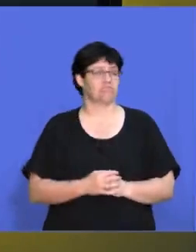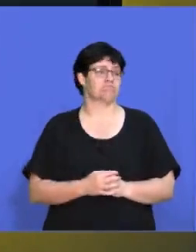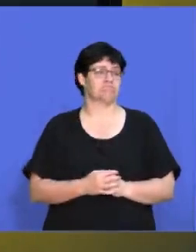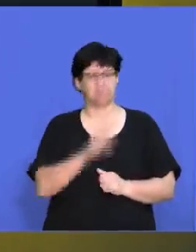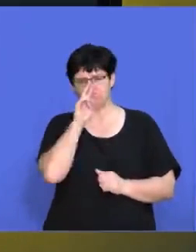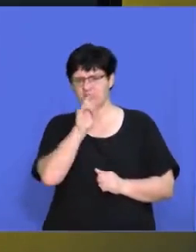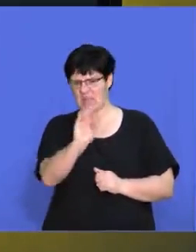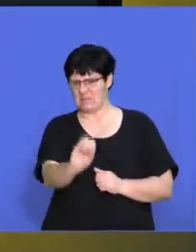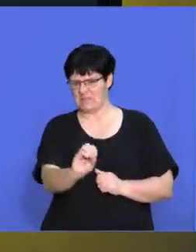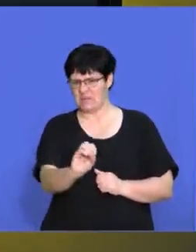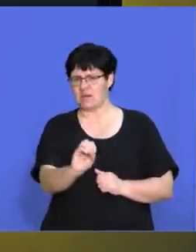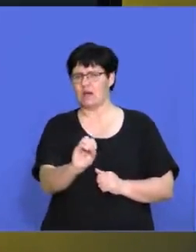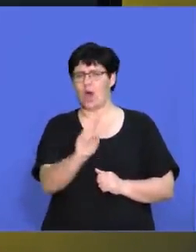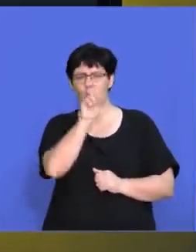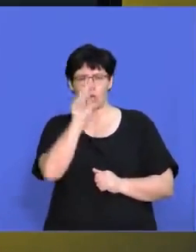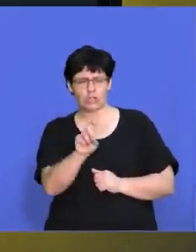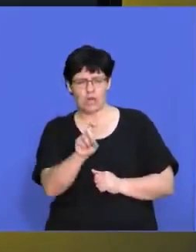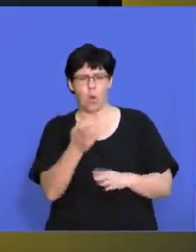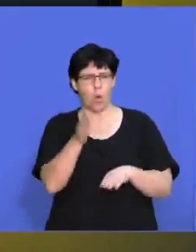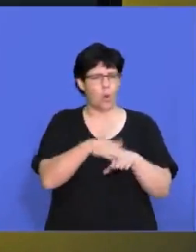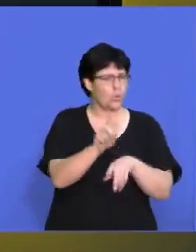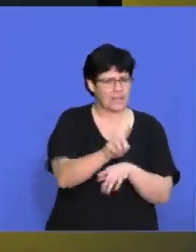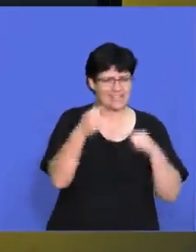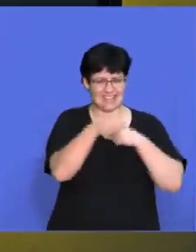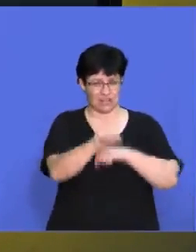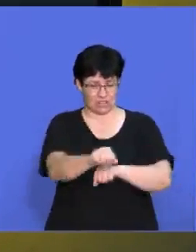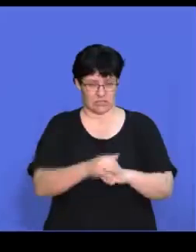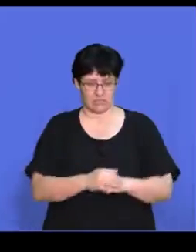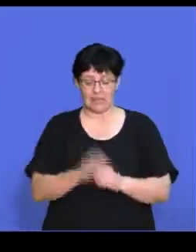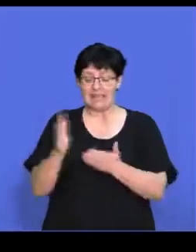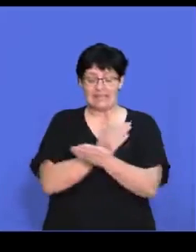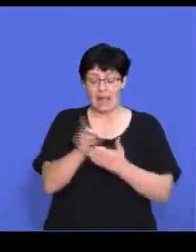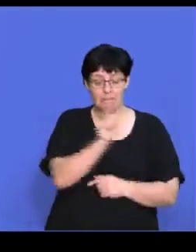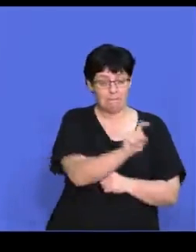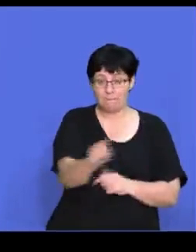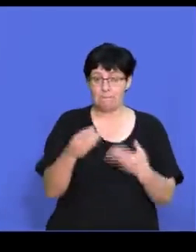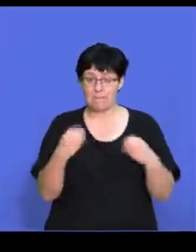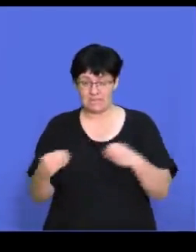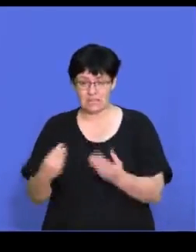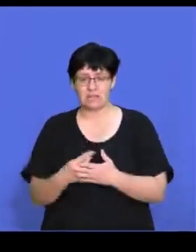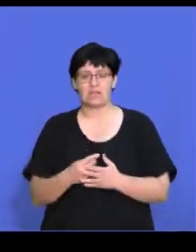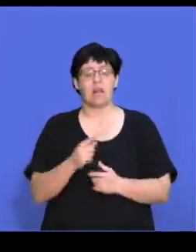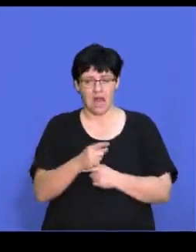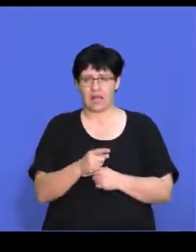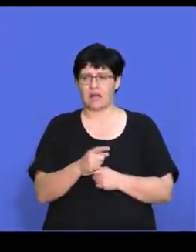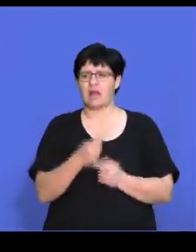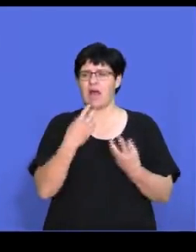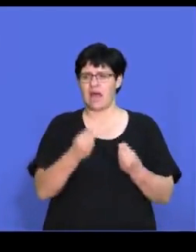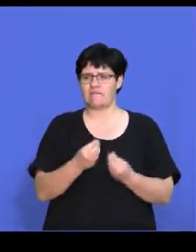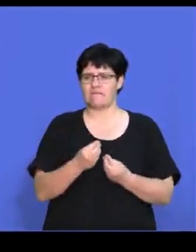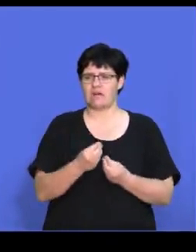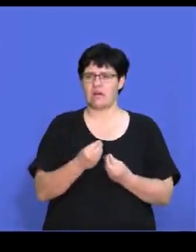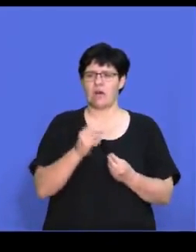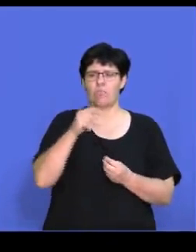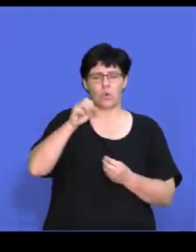we've got a potential question on strategies here. Some businesses maintain that Porter's Fire Forces